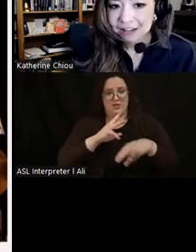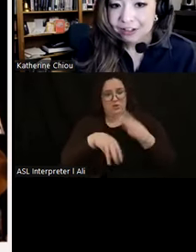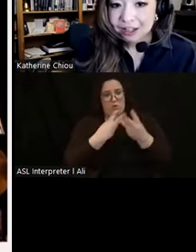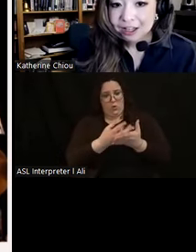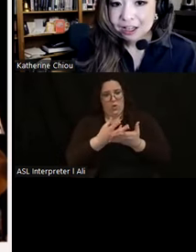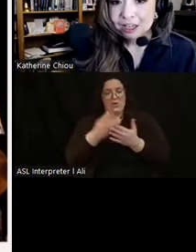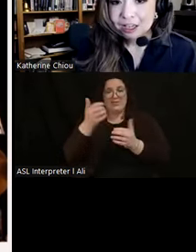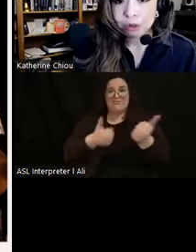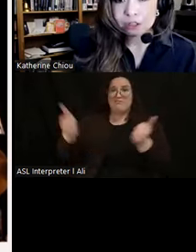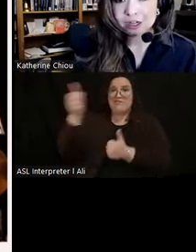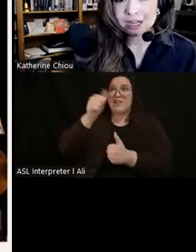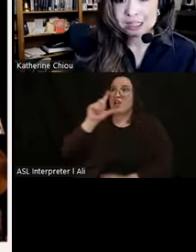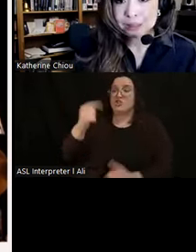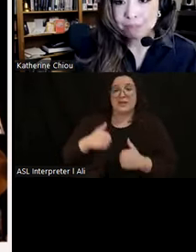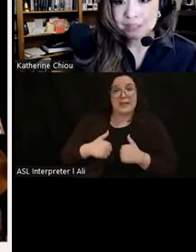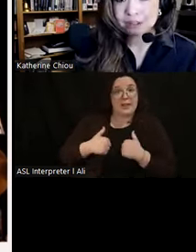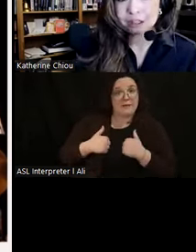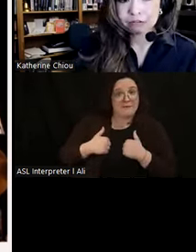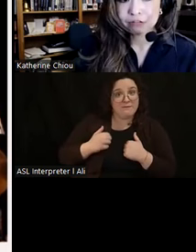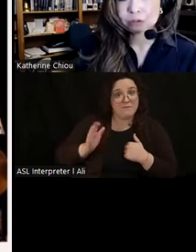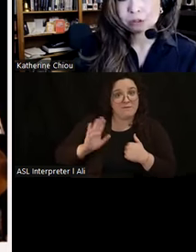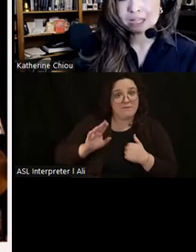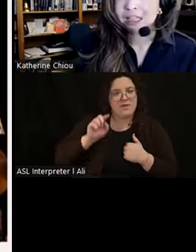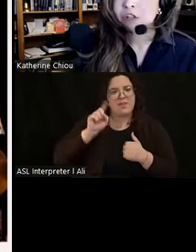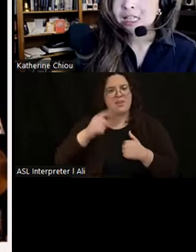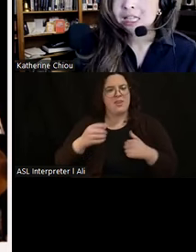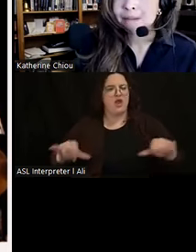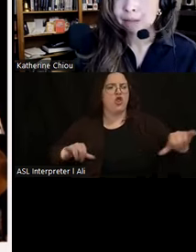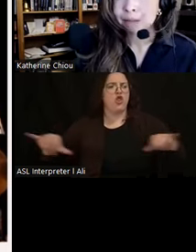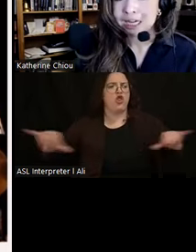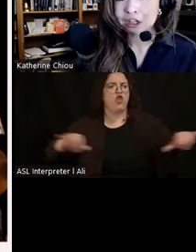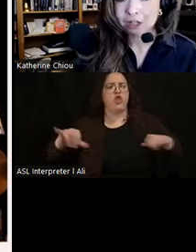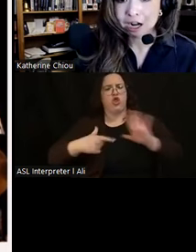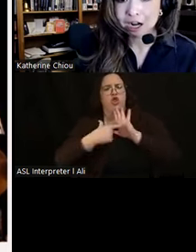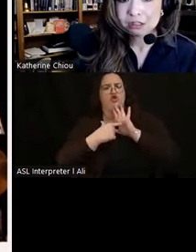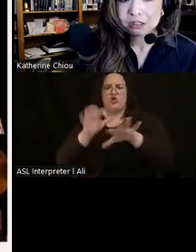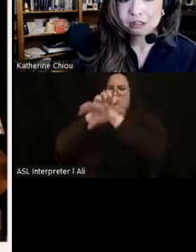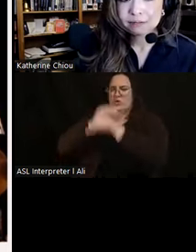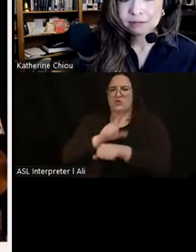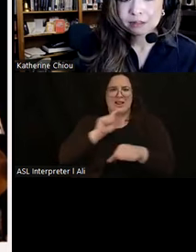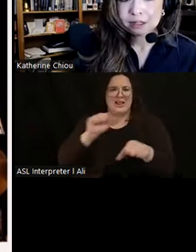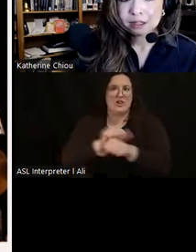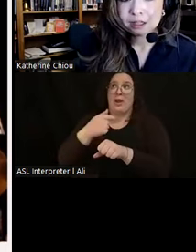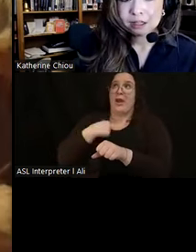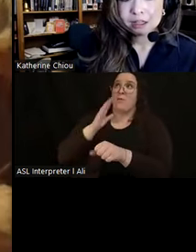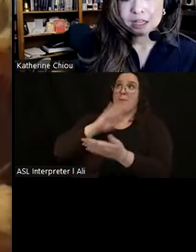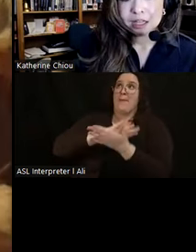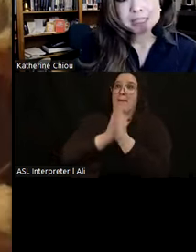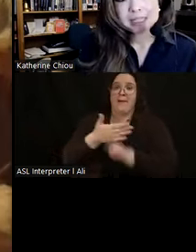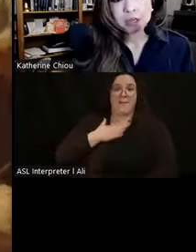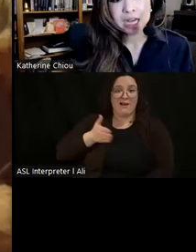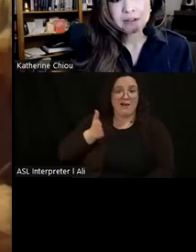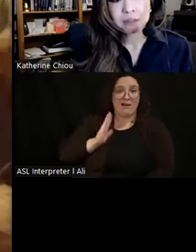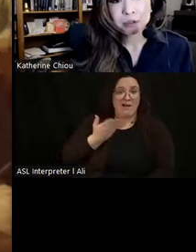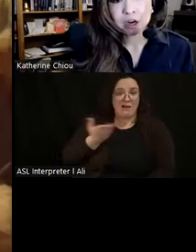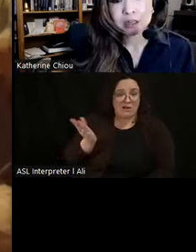live, they orchestrated a spectacle of rituals literally embodying their gods. Now visualize a